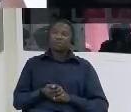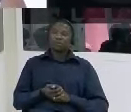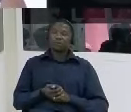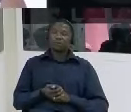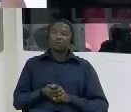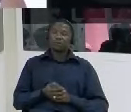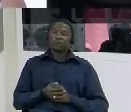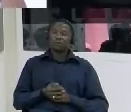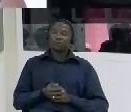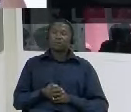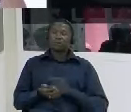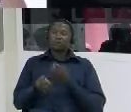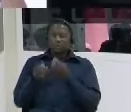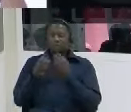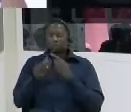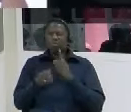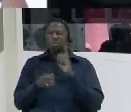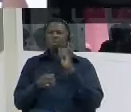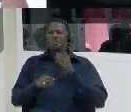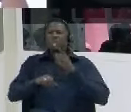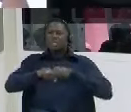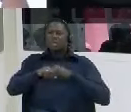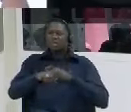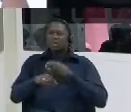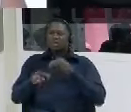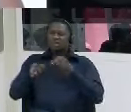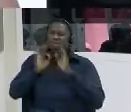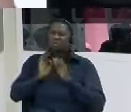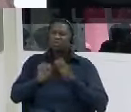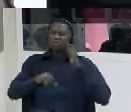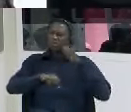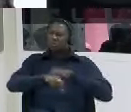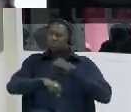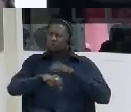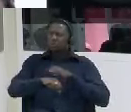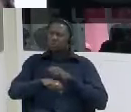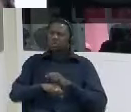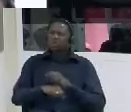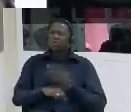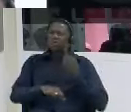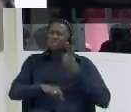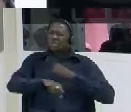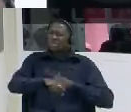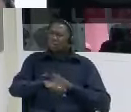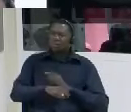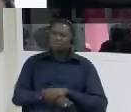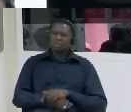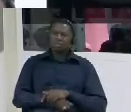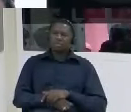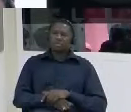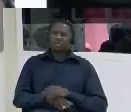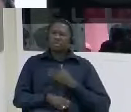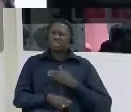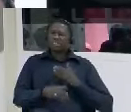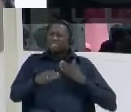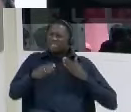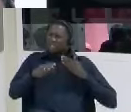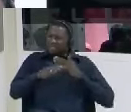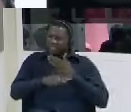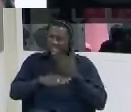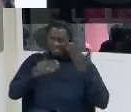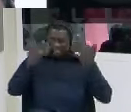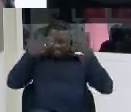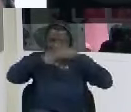it is always at late night because the first one was 130 p.m. you are taking